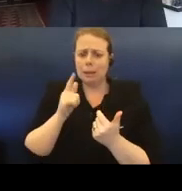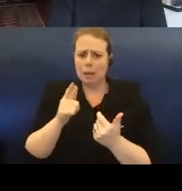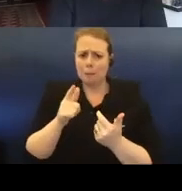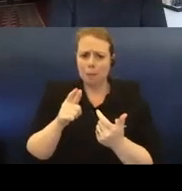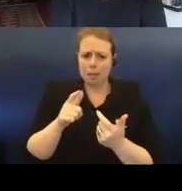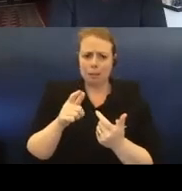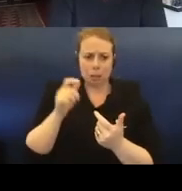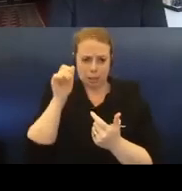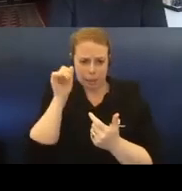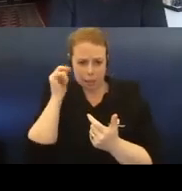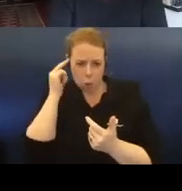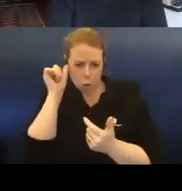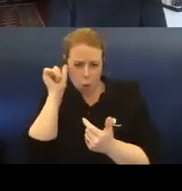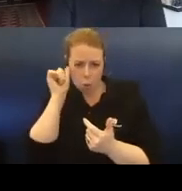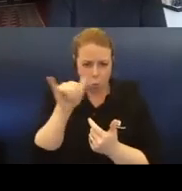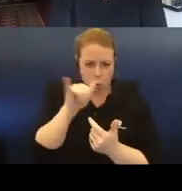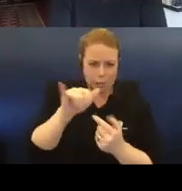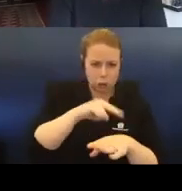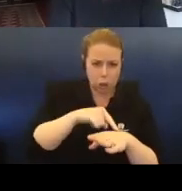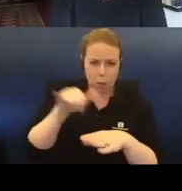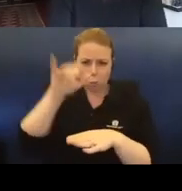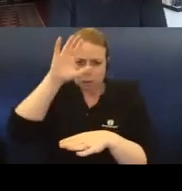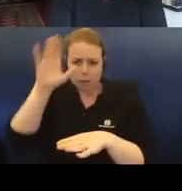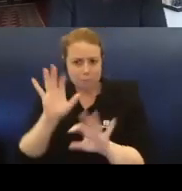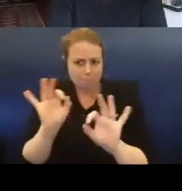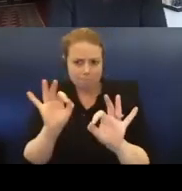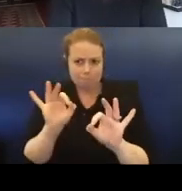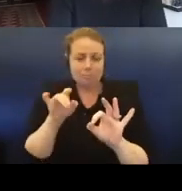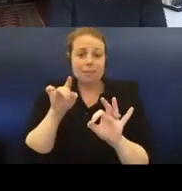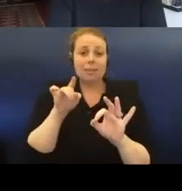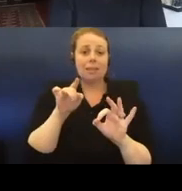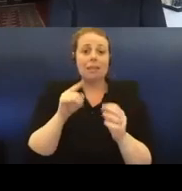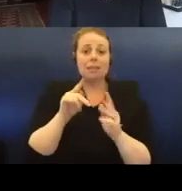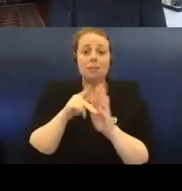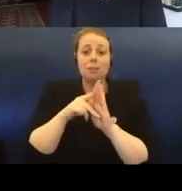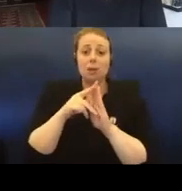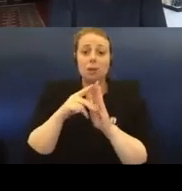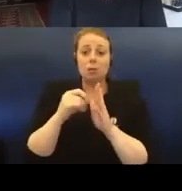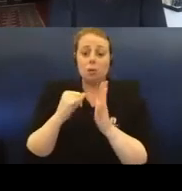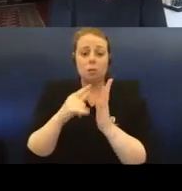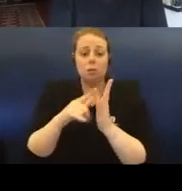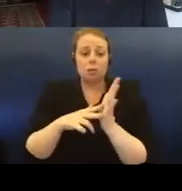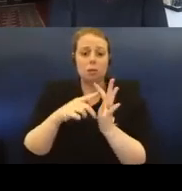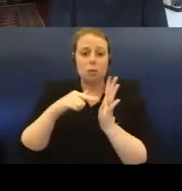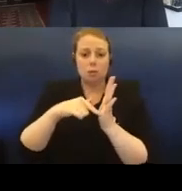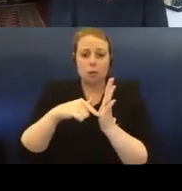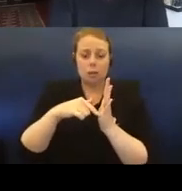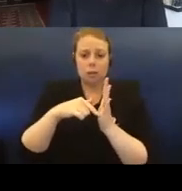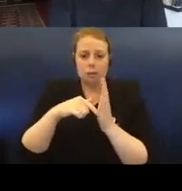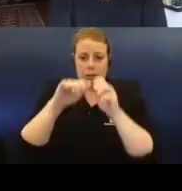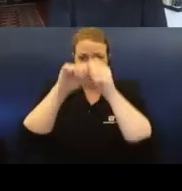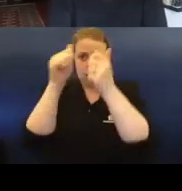time and country. This is actually a footage of Soviet monuments falling more recently in Ukraine. Timeless. So the